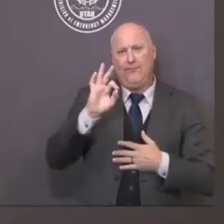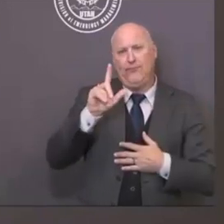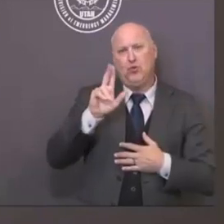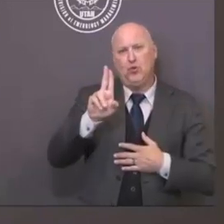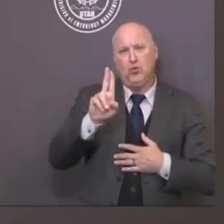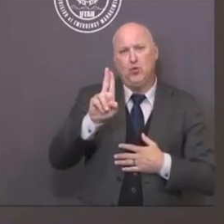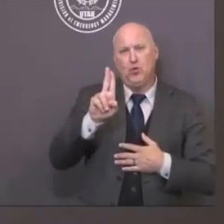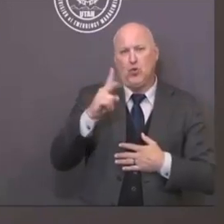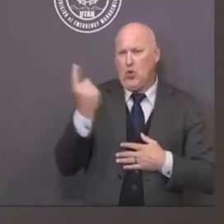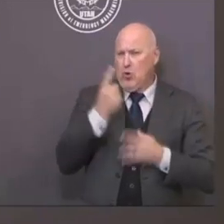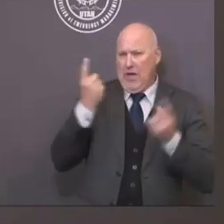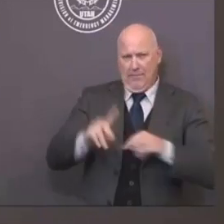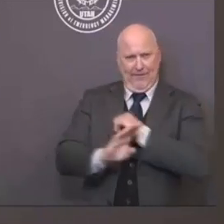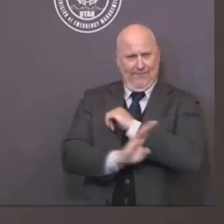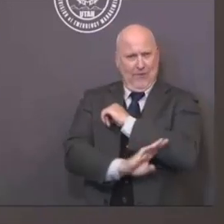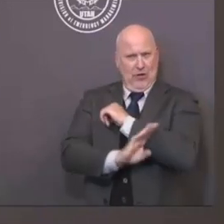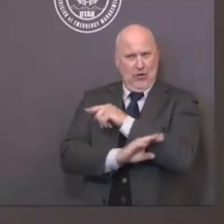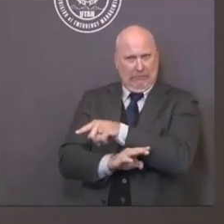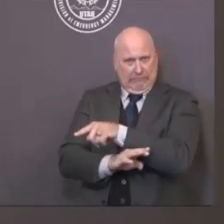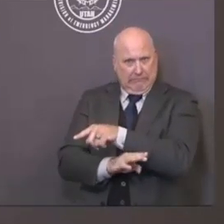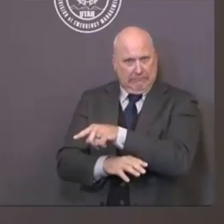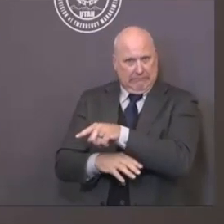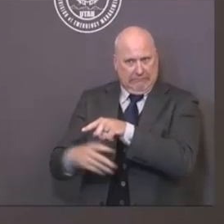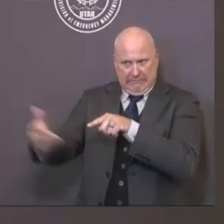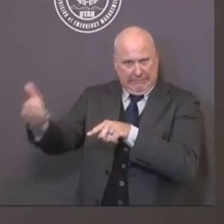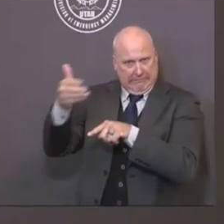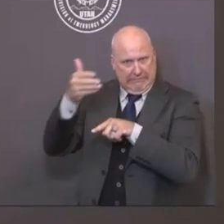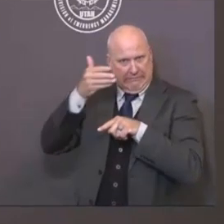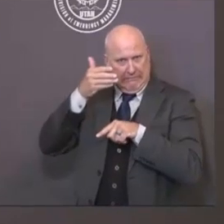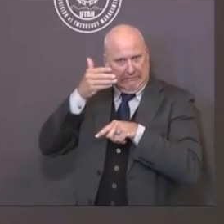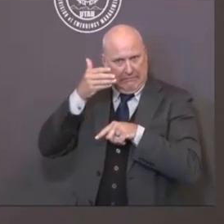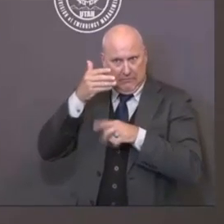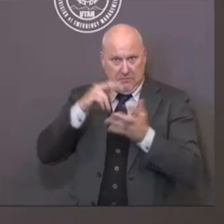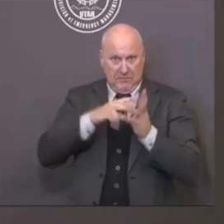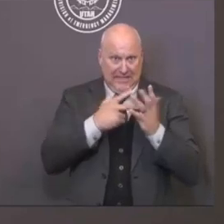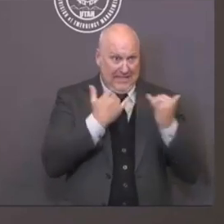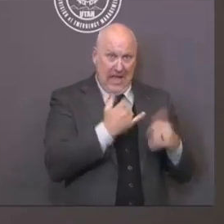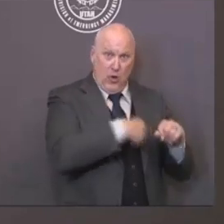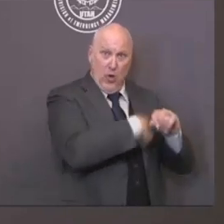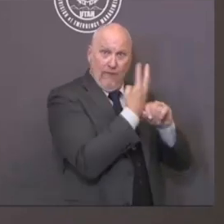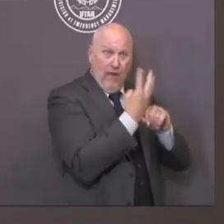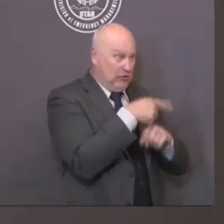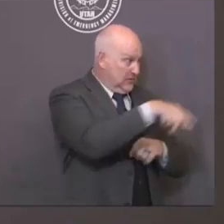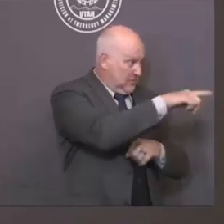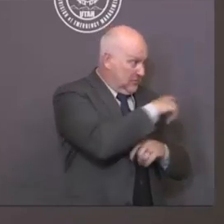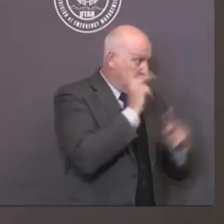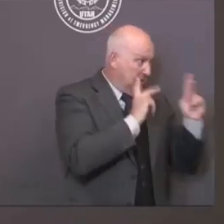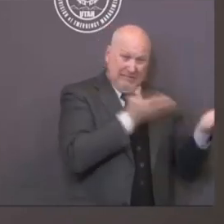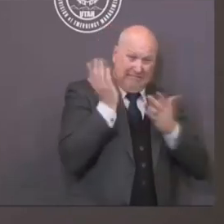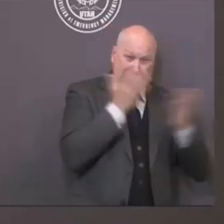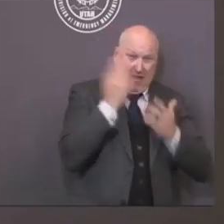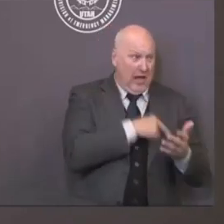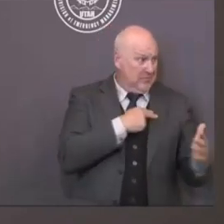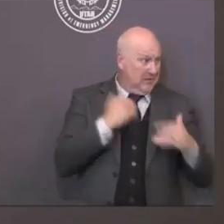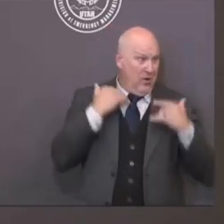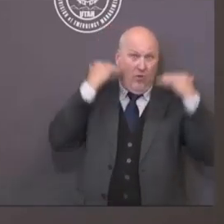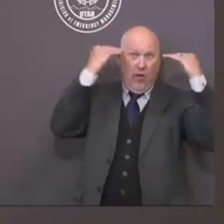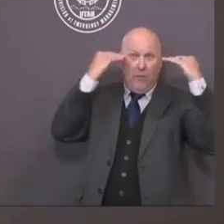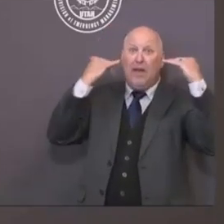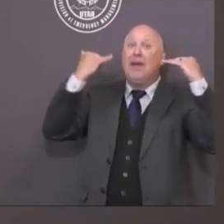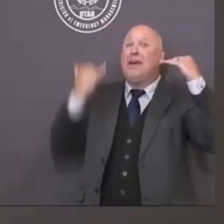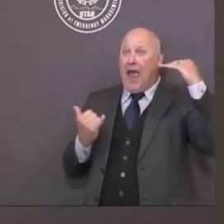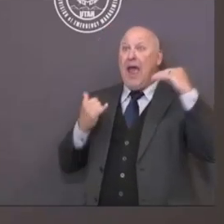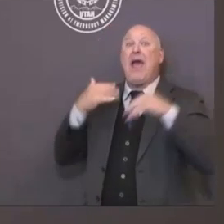576 or 585 today on average of the seven-day rolling average, that's got to